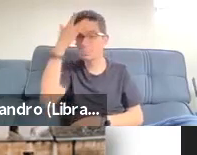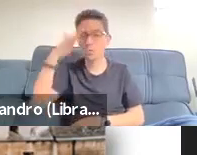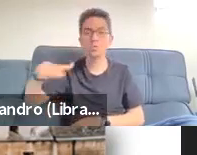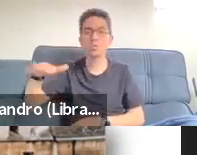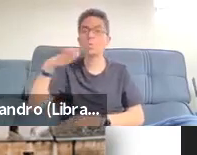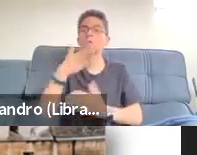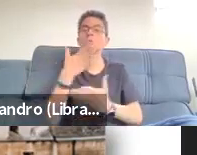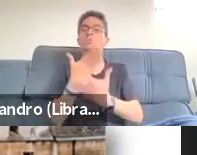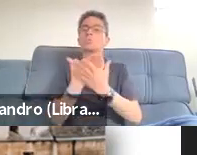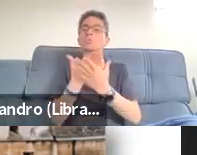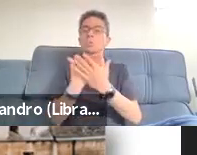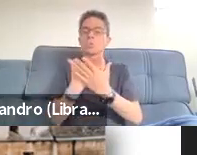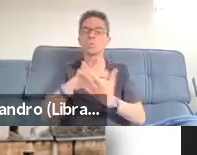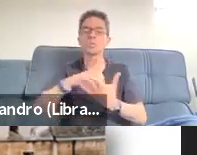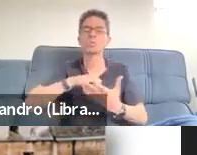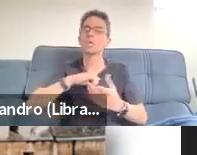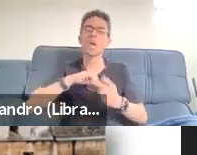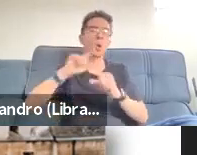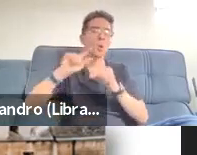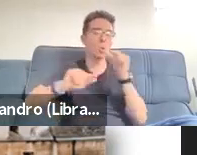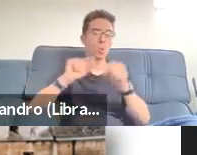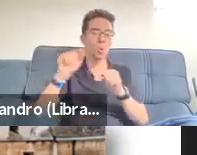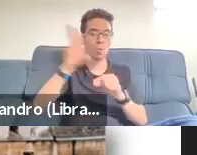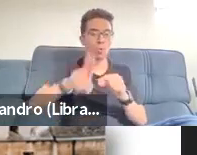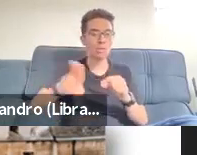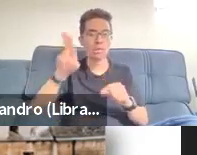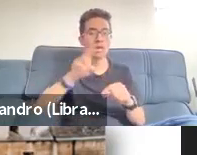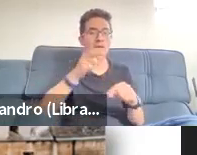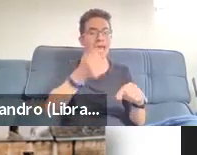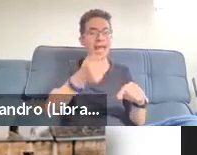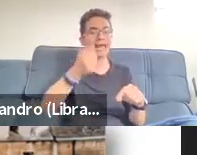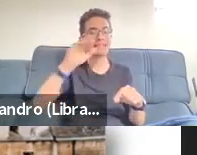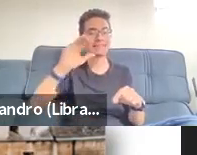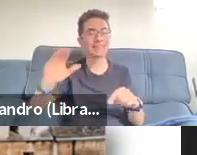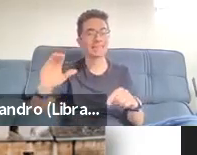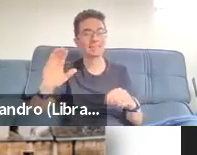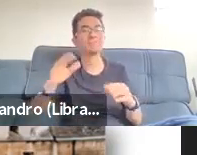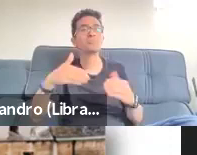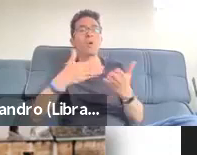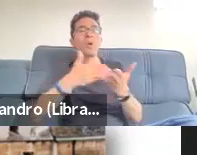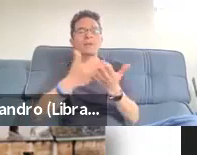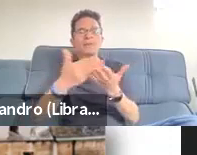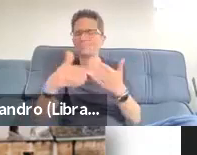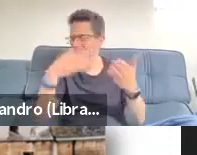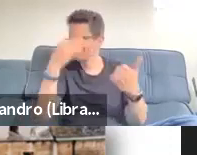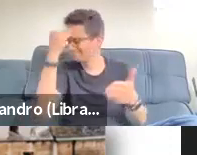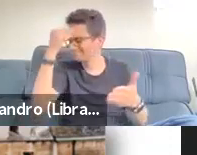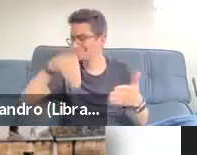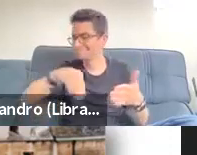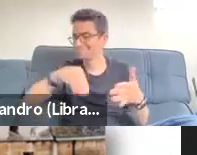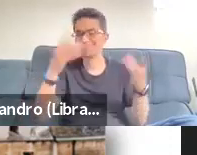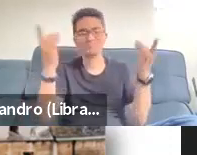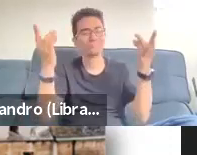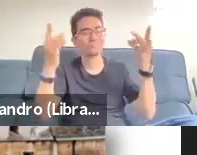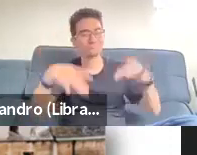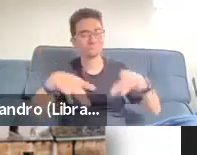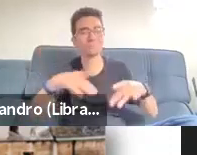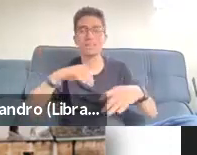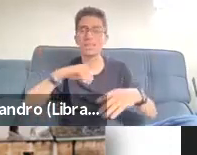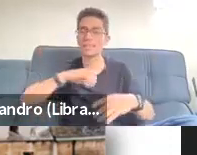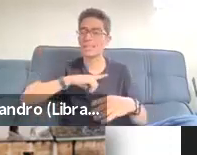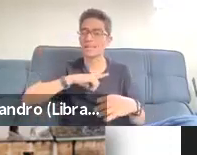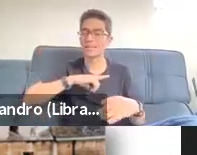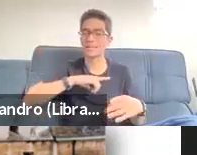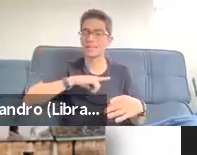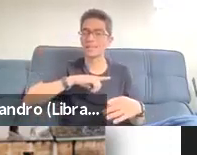they do use assistive technologies for other things, but not for the face to face interaction. And part of the reason is